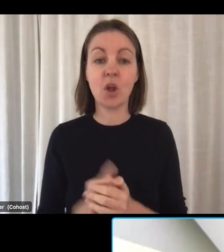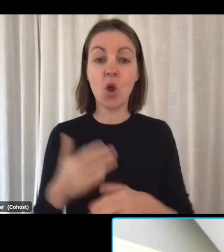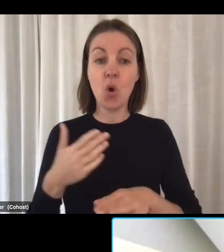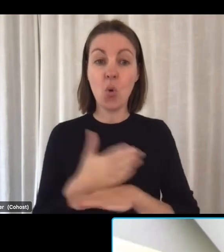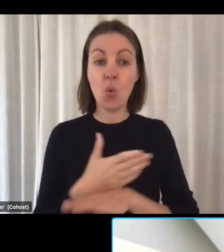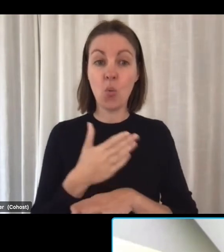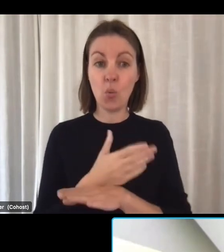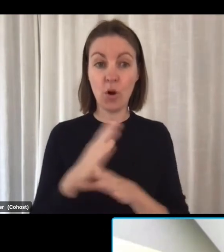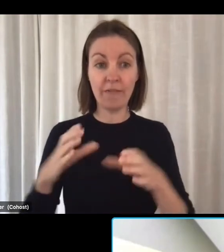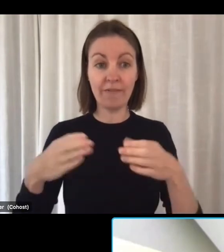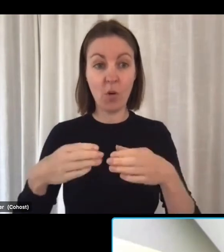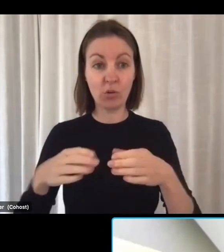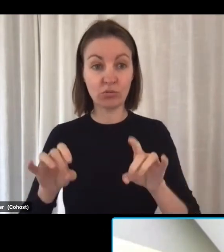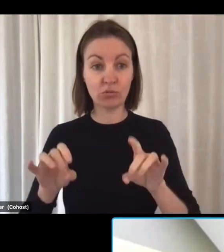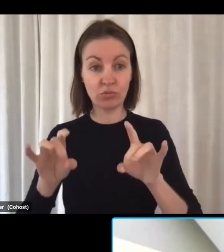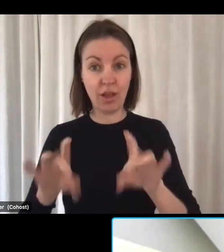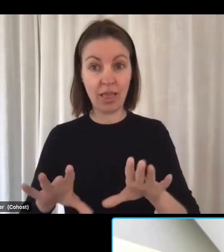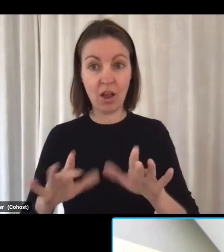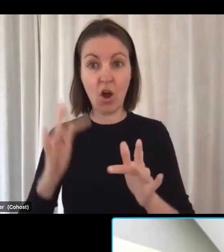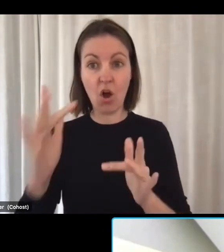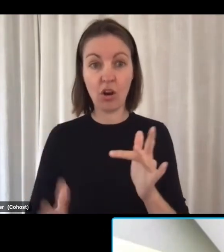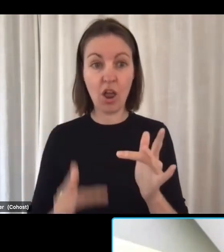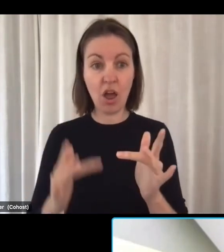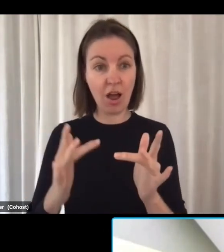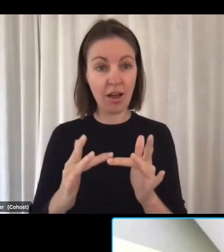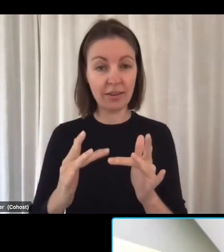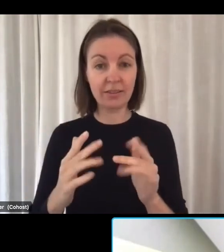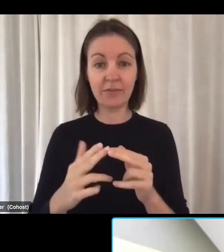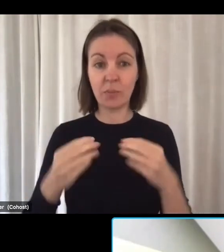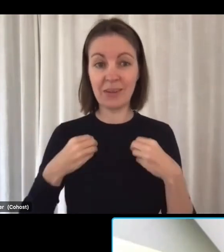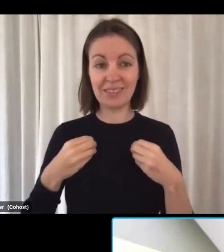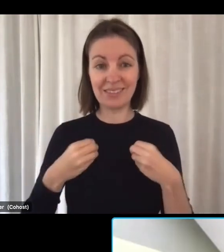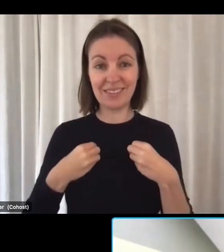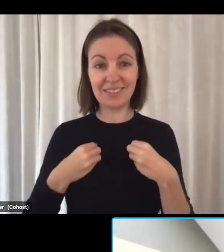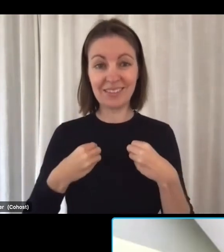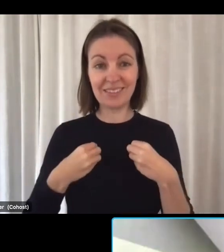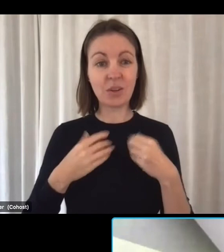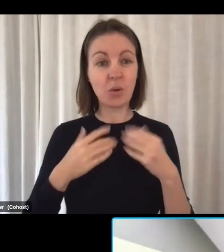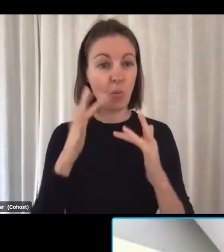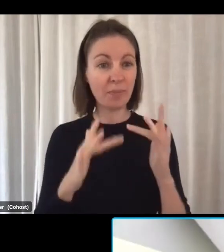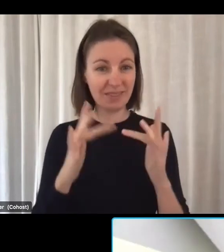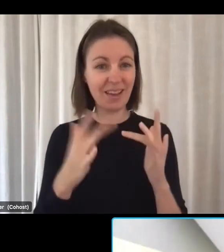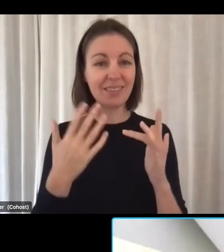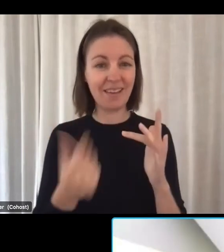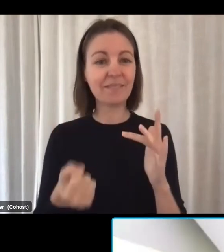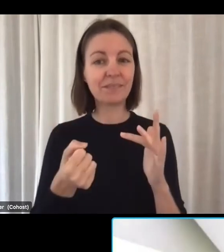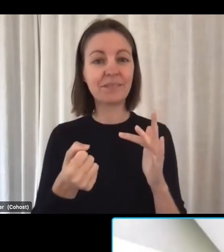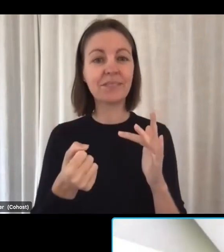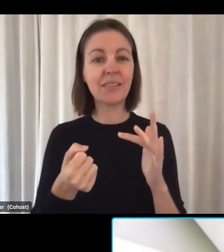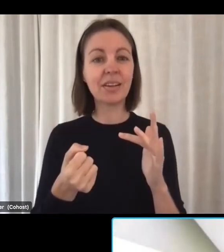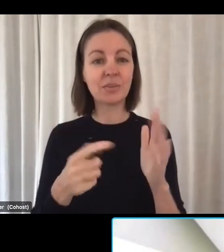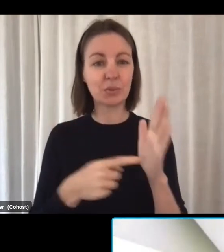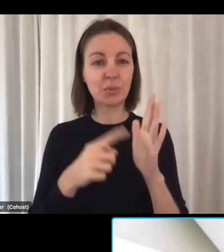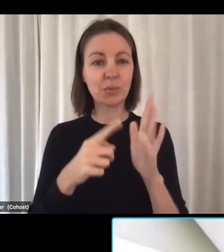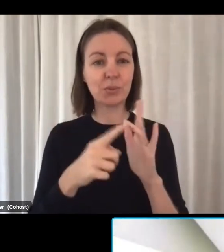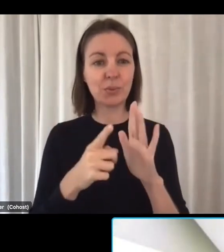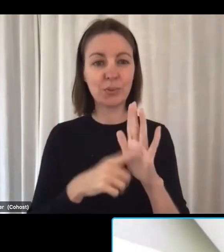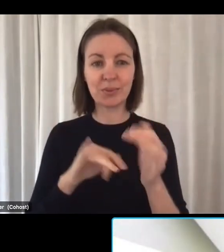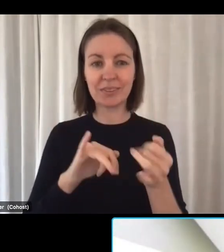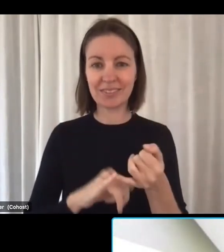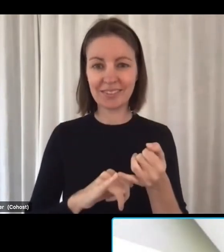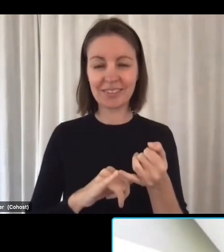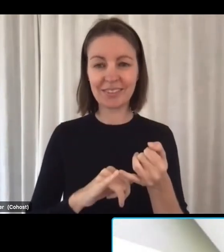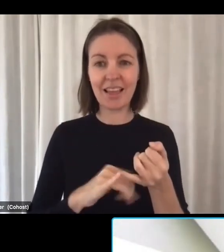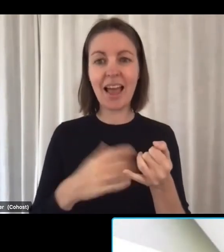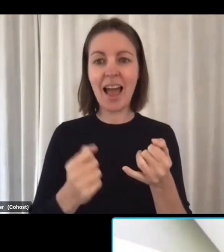business. There's some really good tools there as well. So there's things like screening tools,